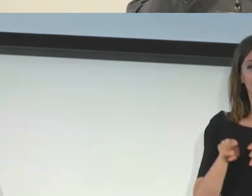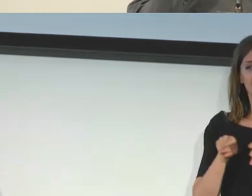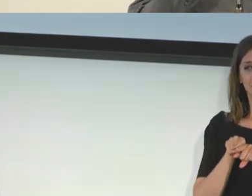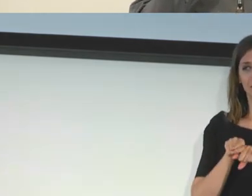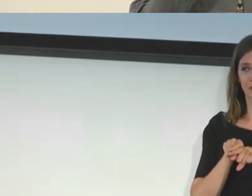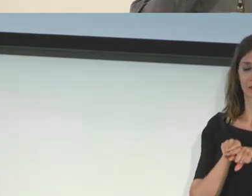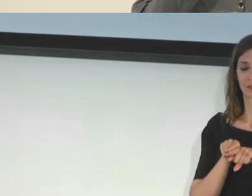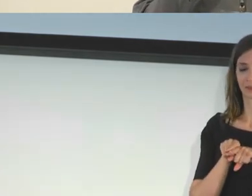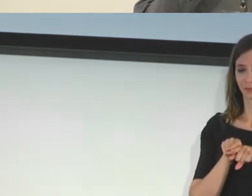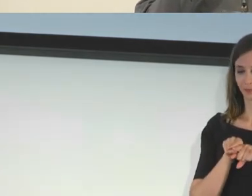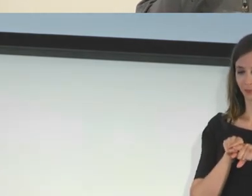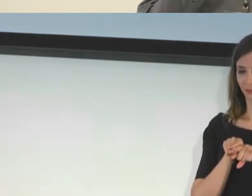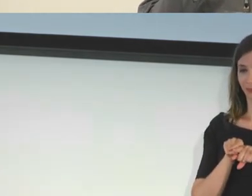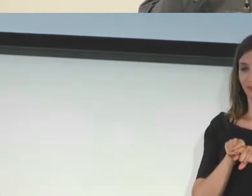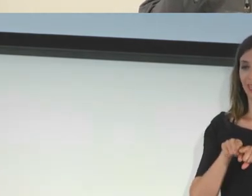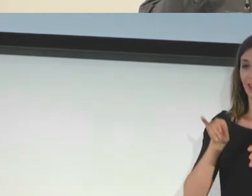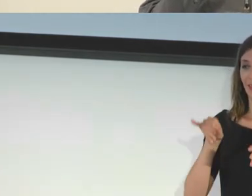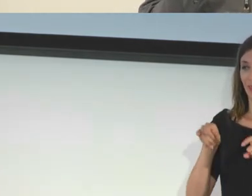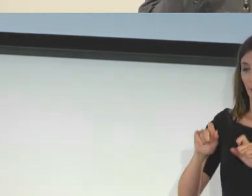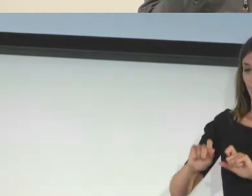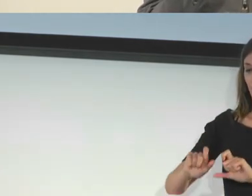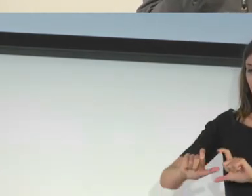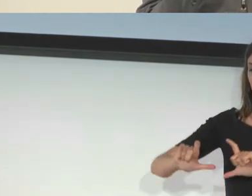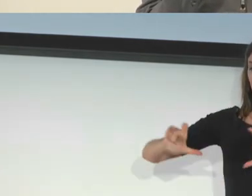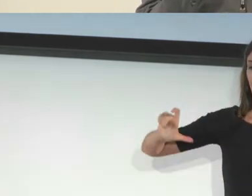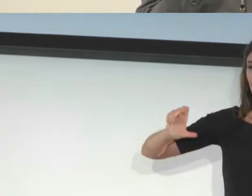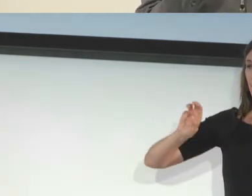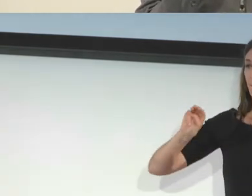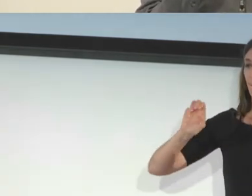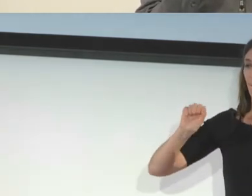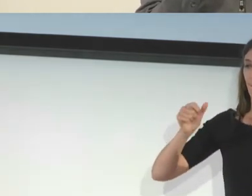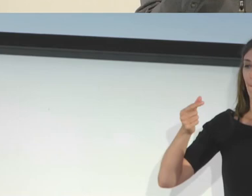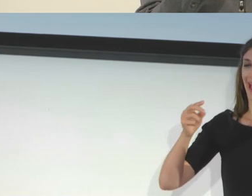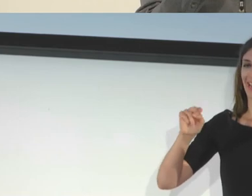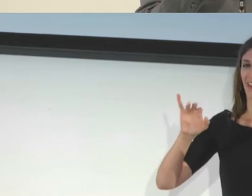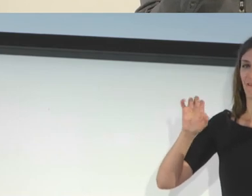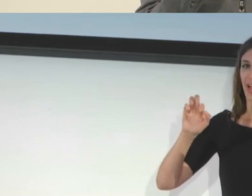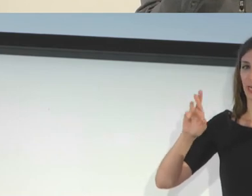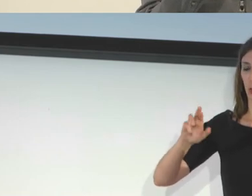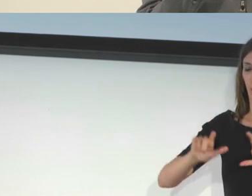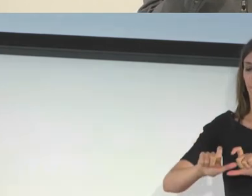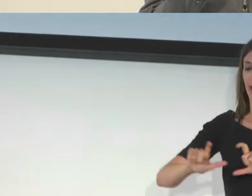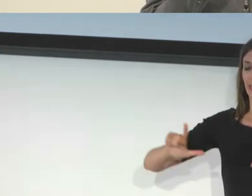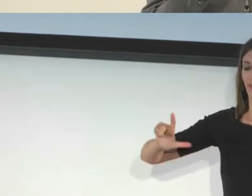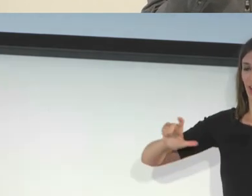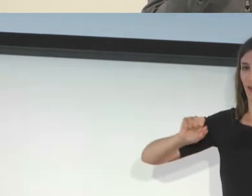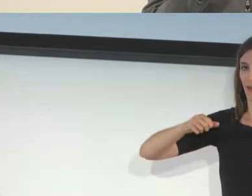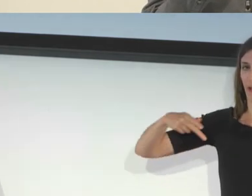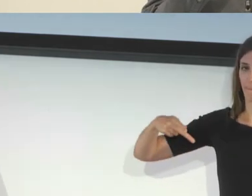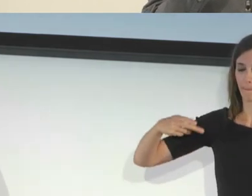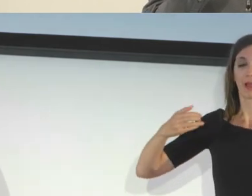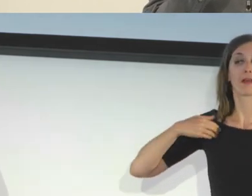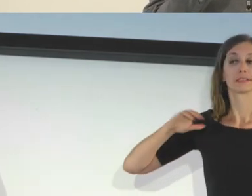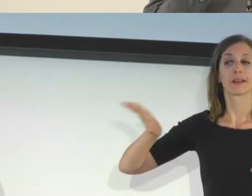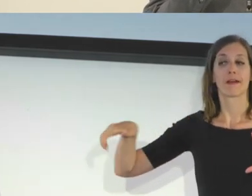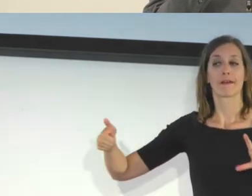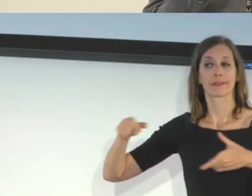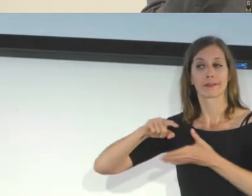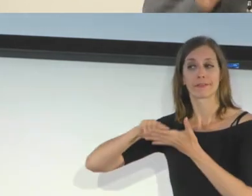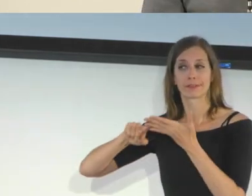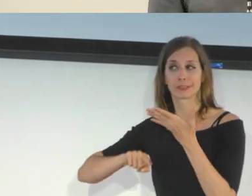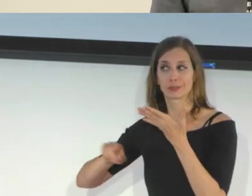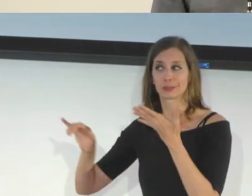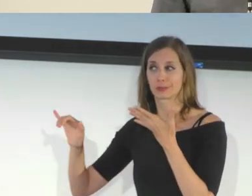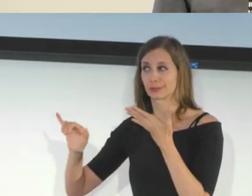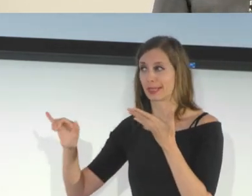magnifier app on the iPhone has other features that you can use like door detection or